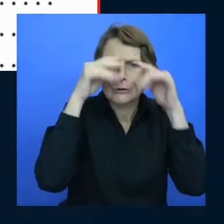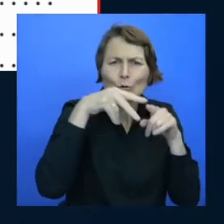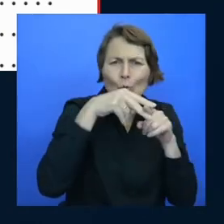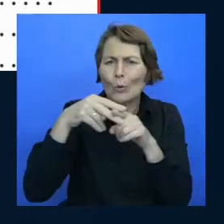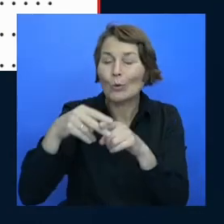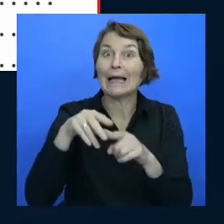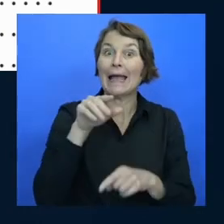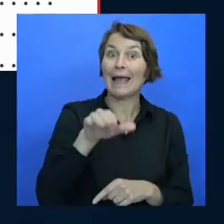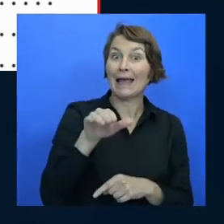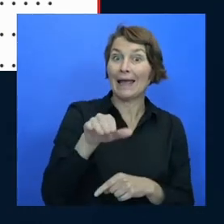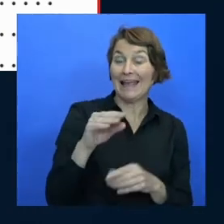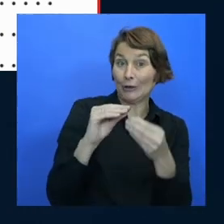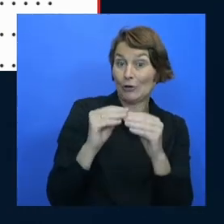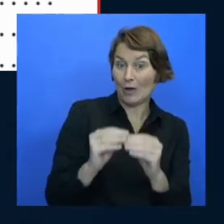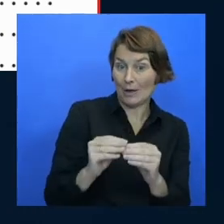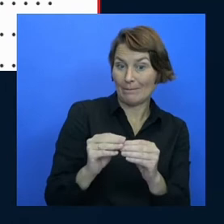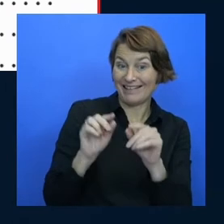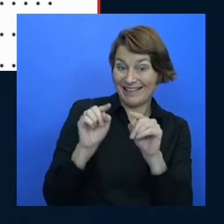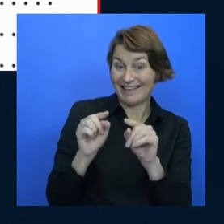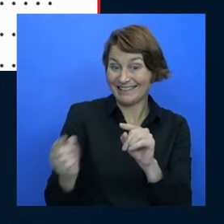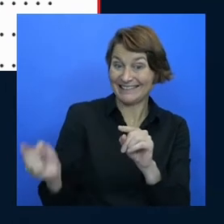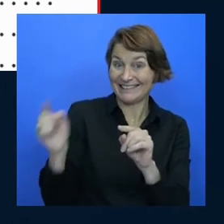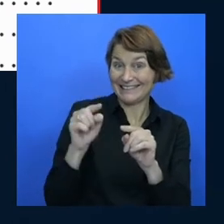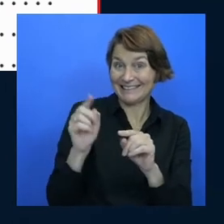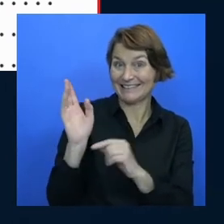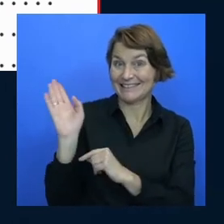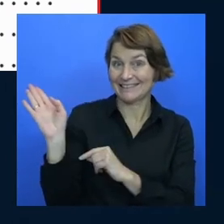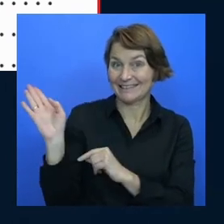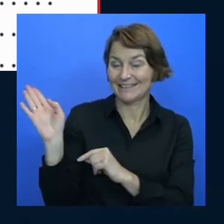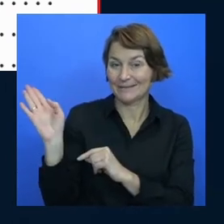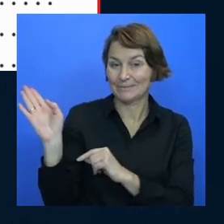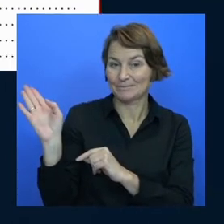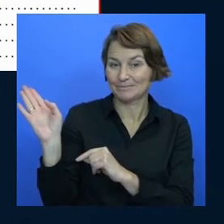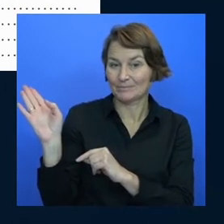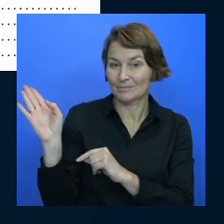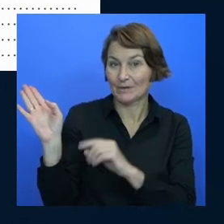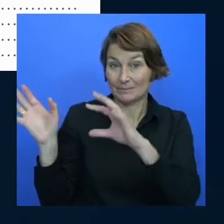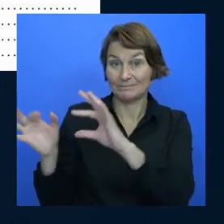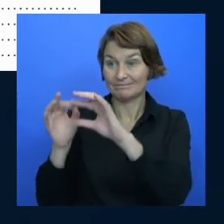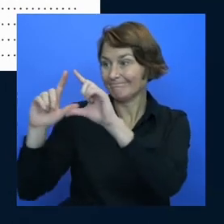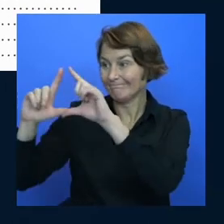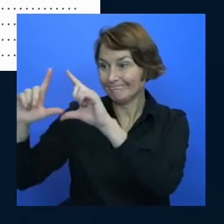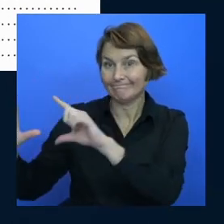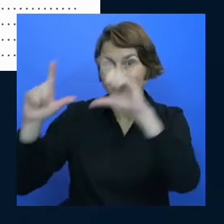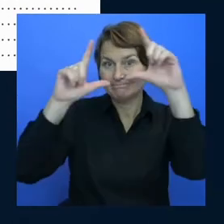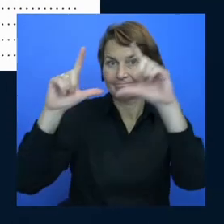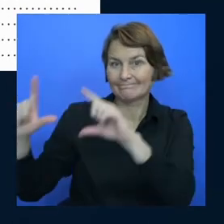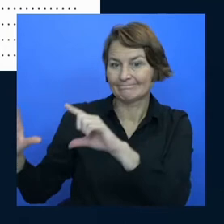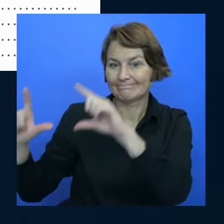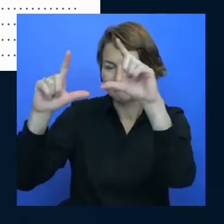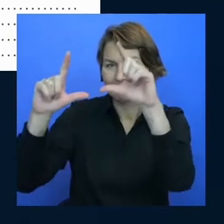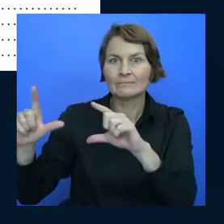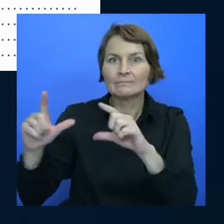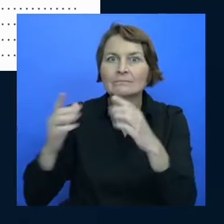number should be this other number and this number should be that other number so clearly something is wrong with my